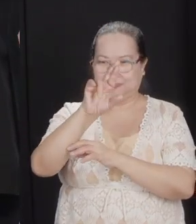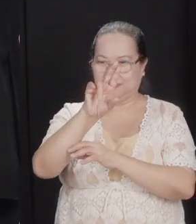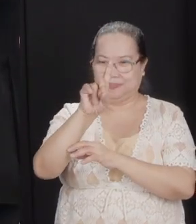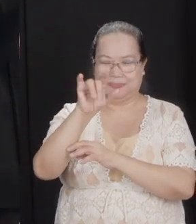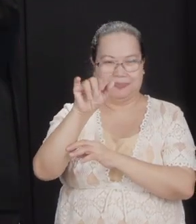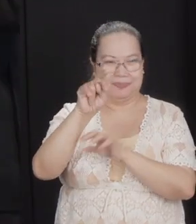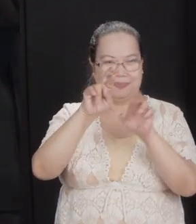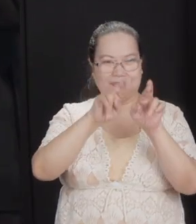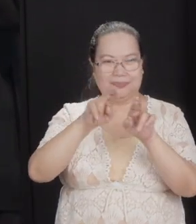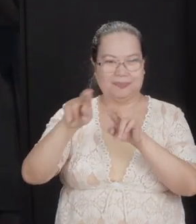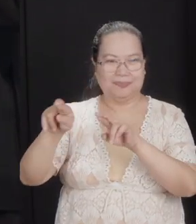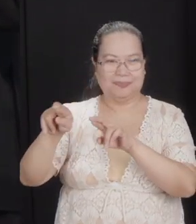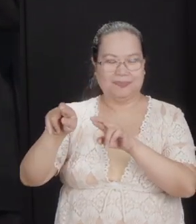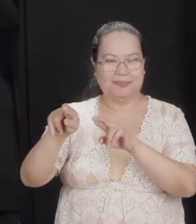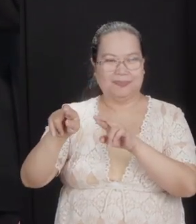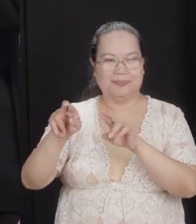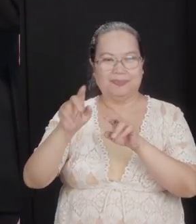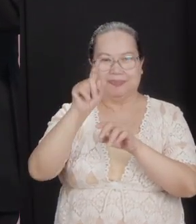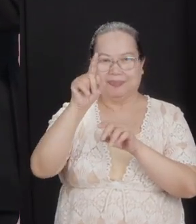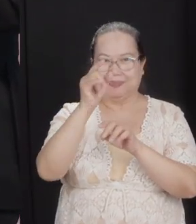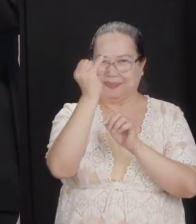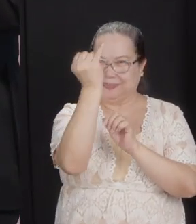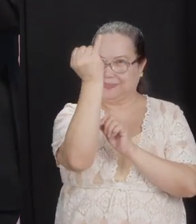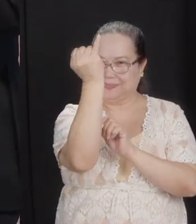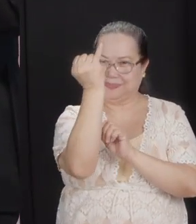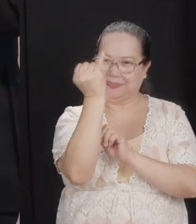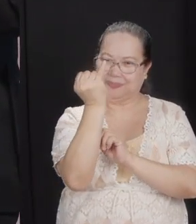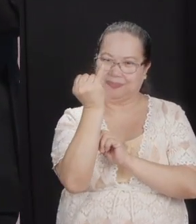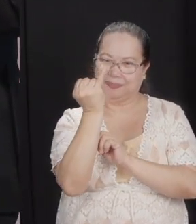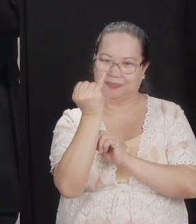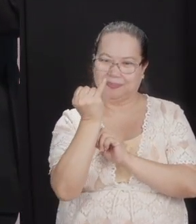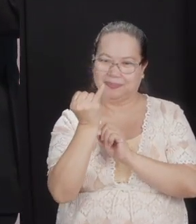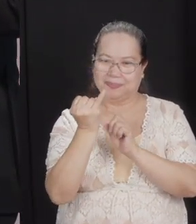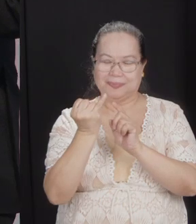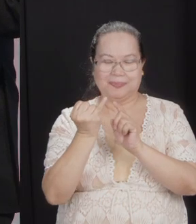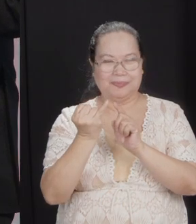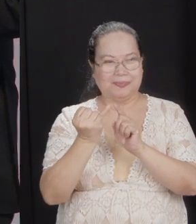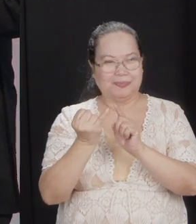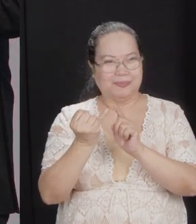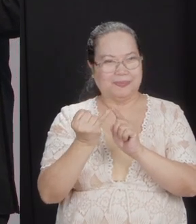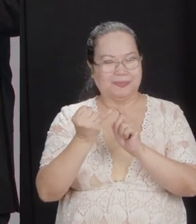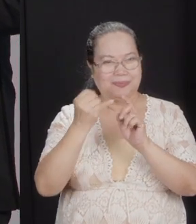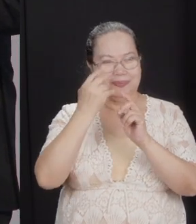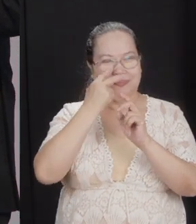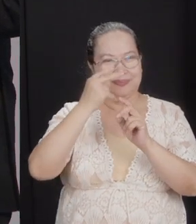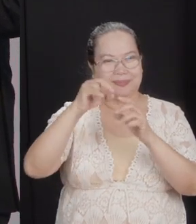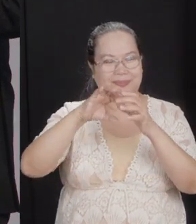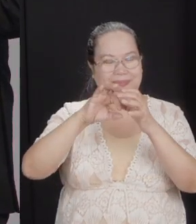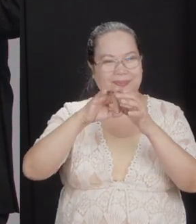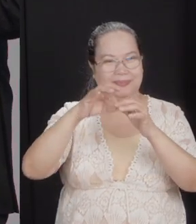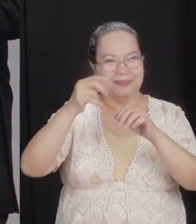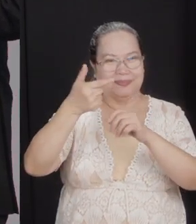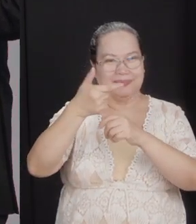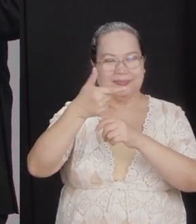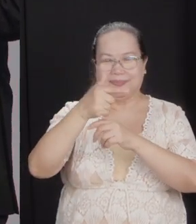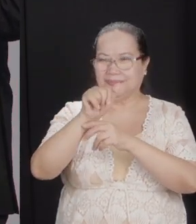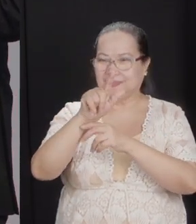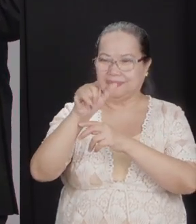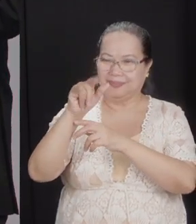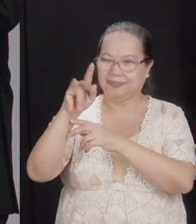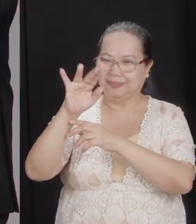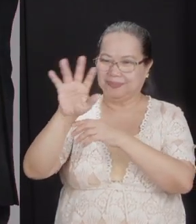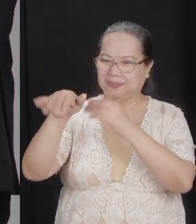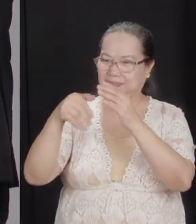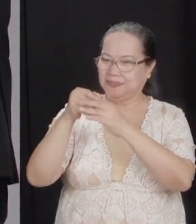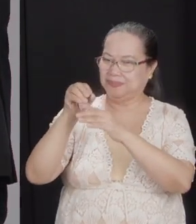Jordan River is this thin blue line that's actually above the—this is the Sea of Galilee. The Jordan River extends all